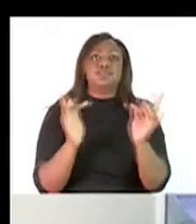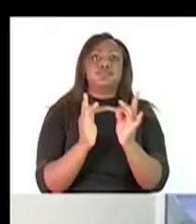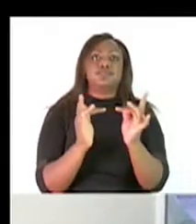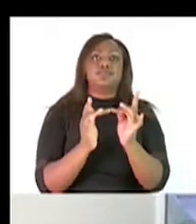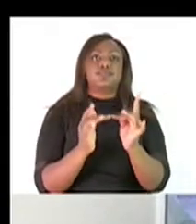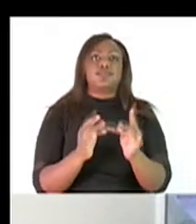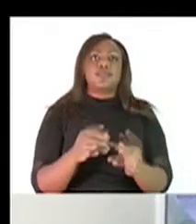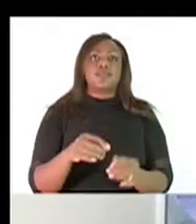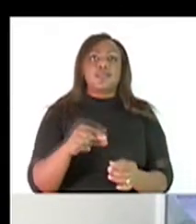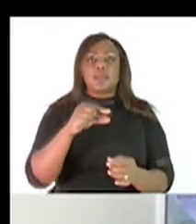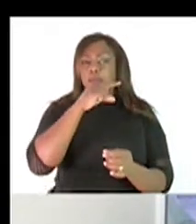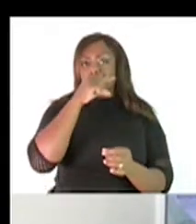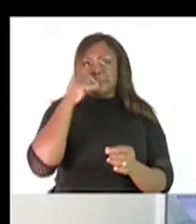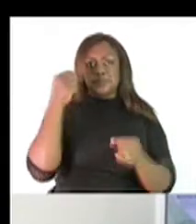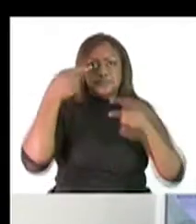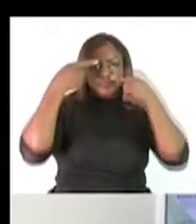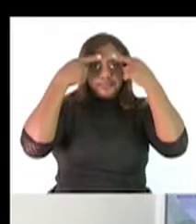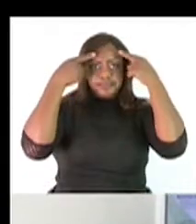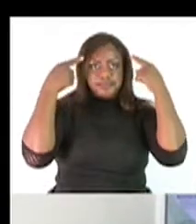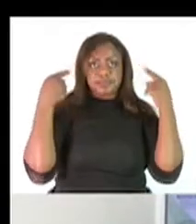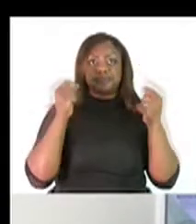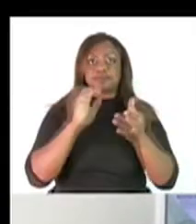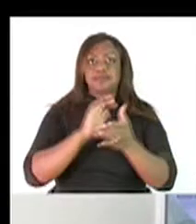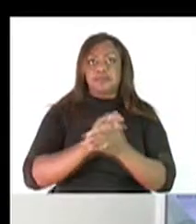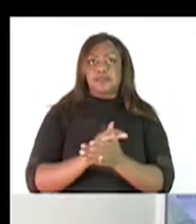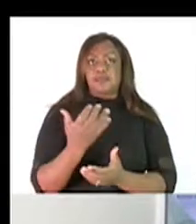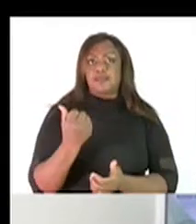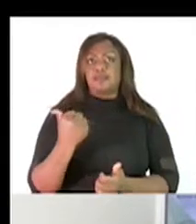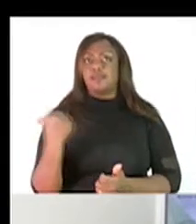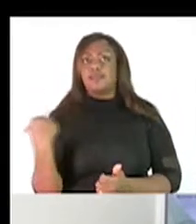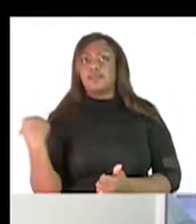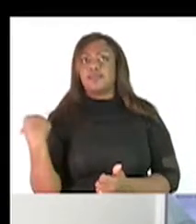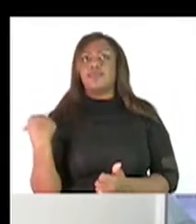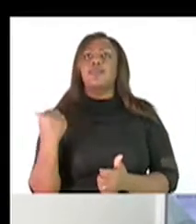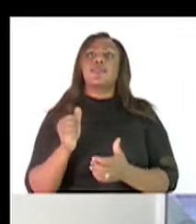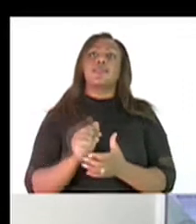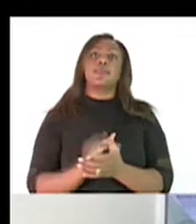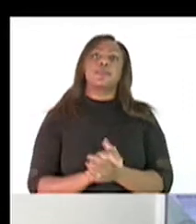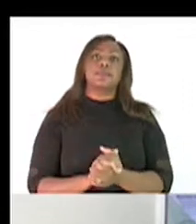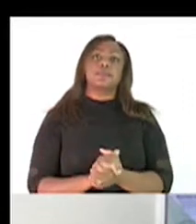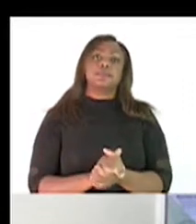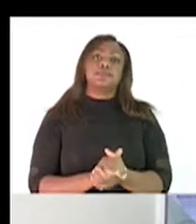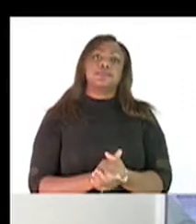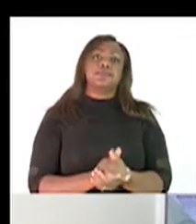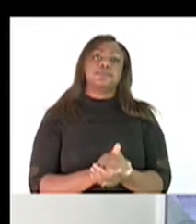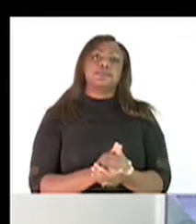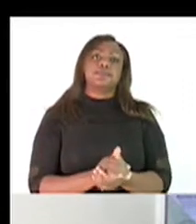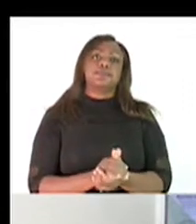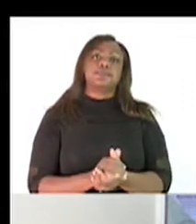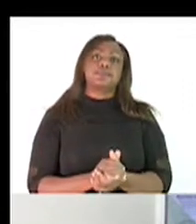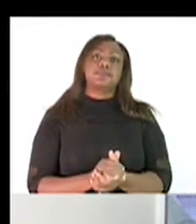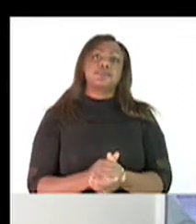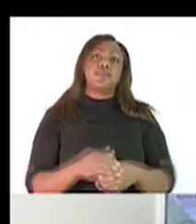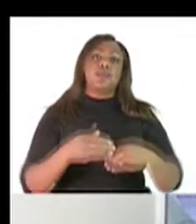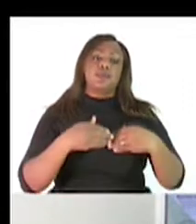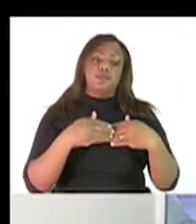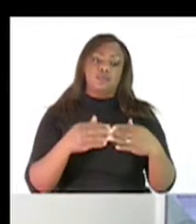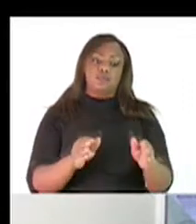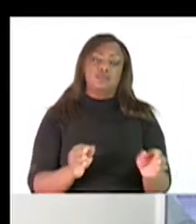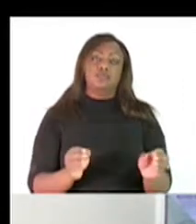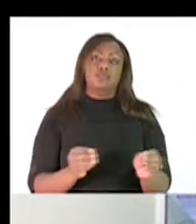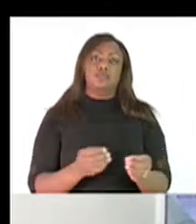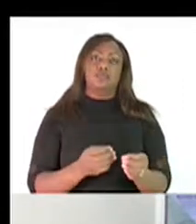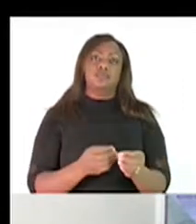I am Ms. Fotolela, together with my friend Chanel here. Welcome back. Before we start with our